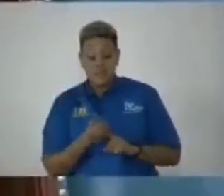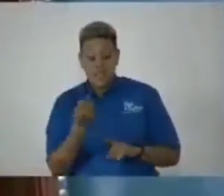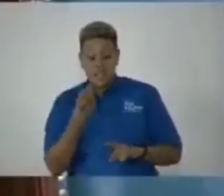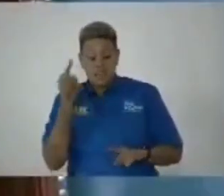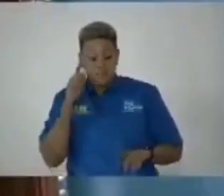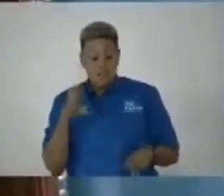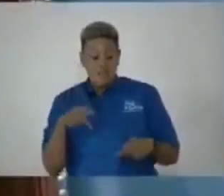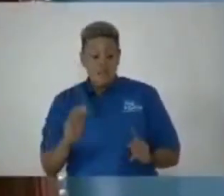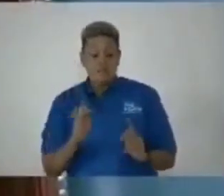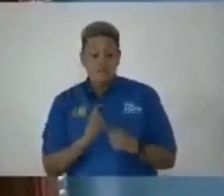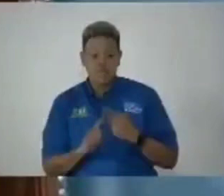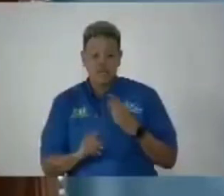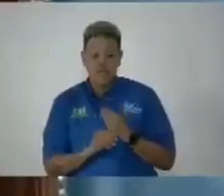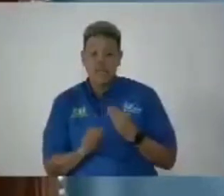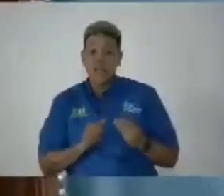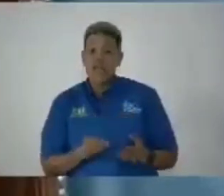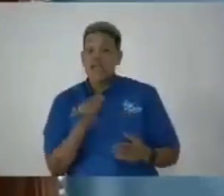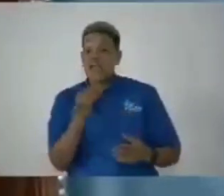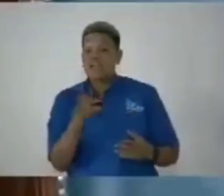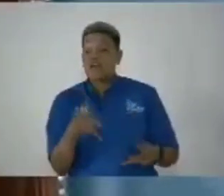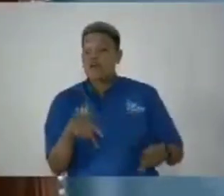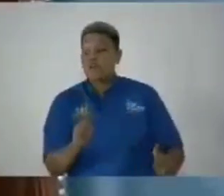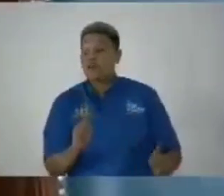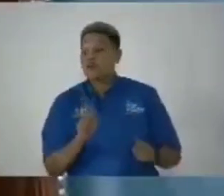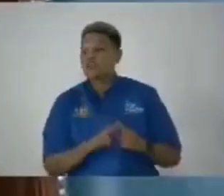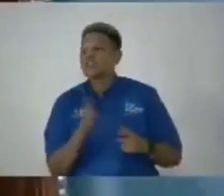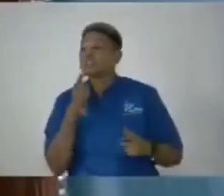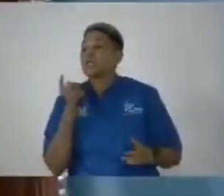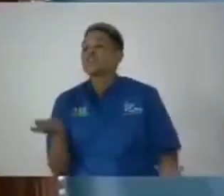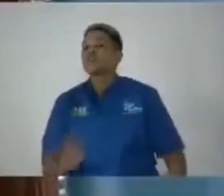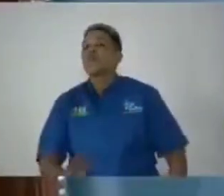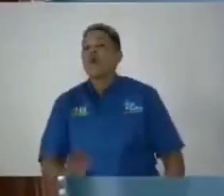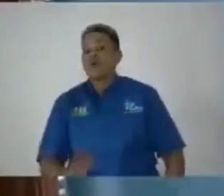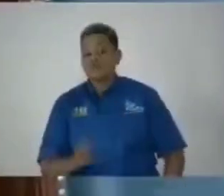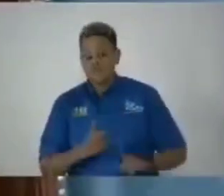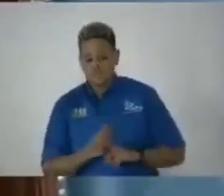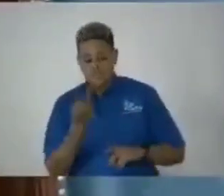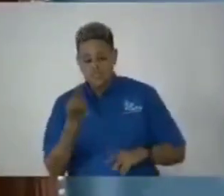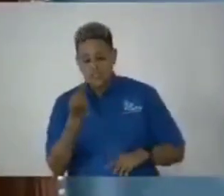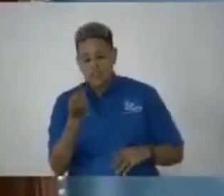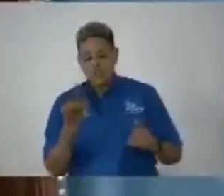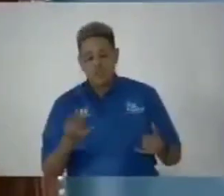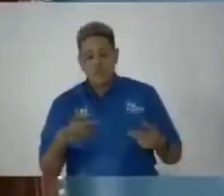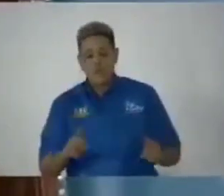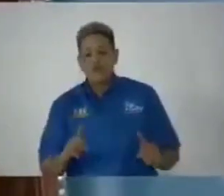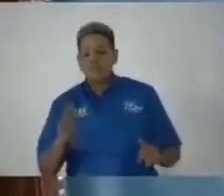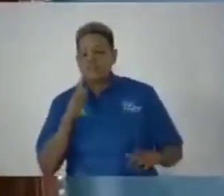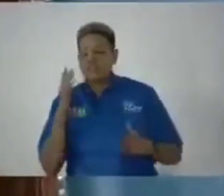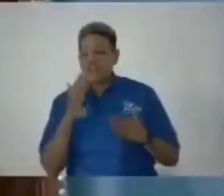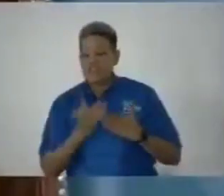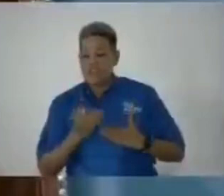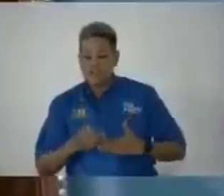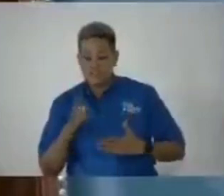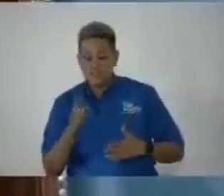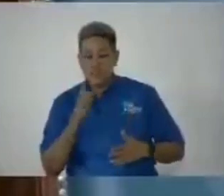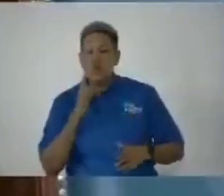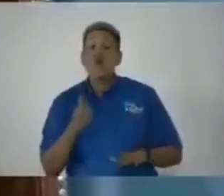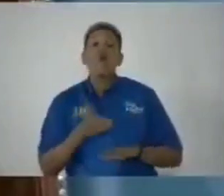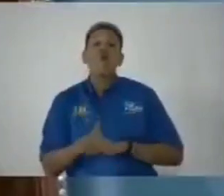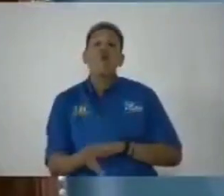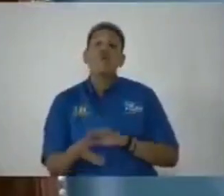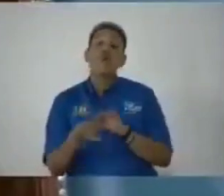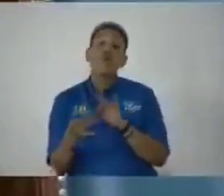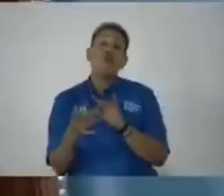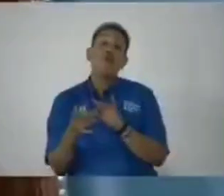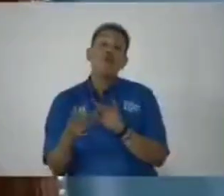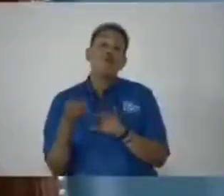for permission i gave you the permission you said you didn't want it you have used it and in fact you have gone over and